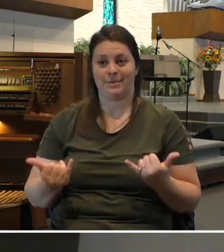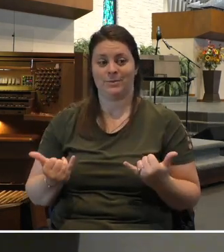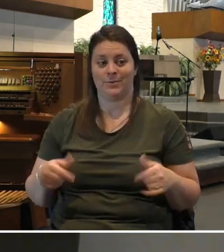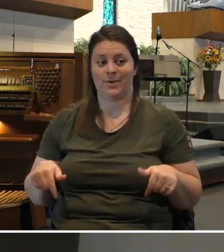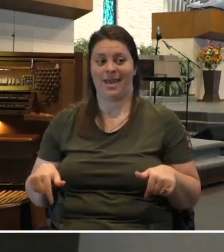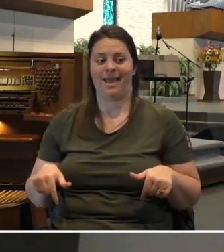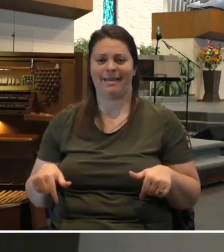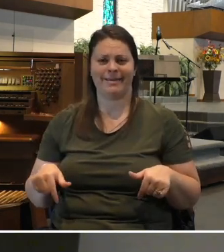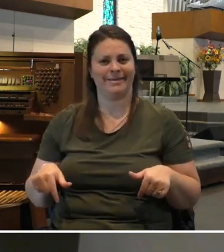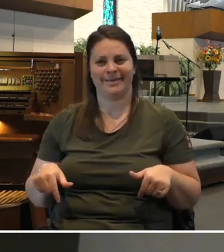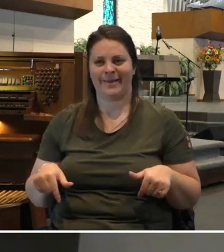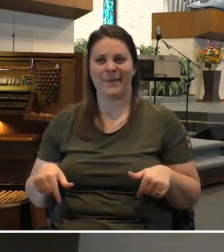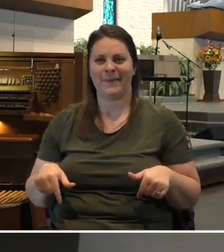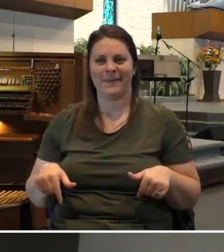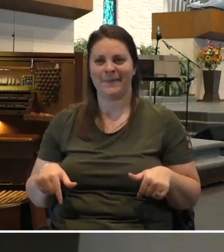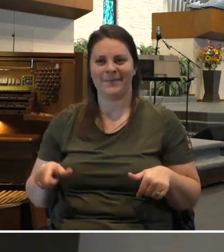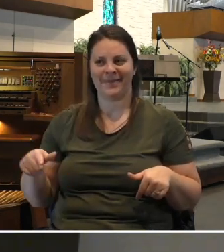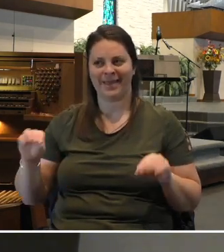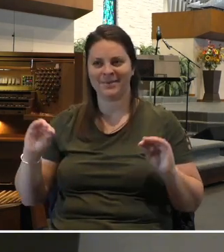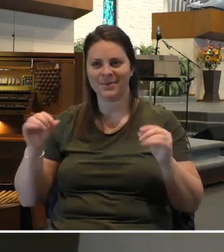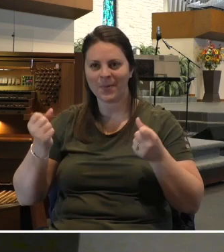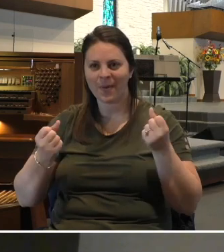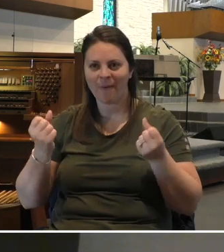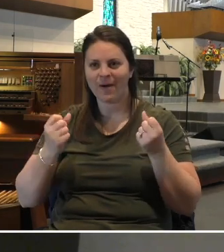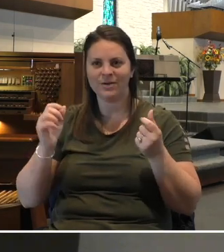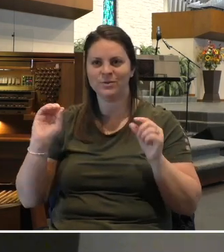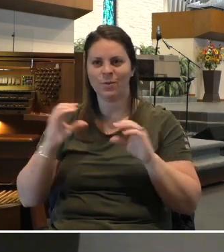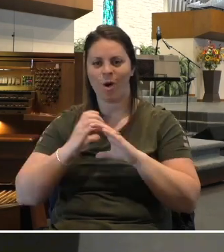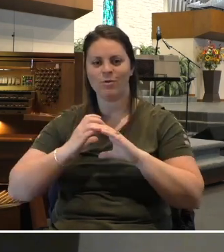-mile journey through rugged and steep terrain.